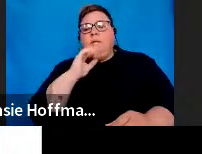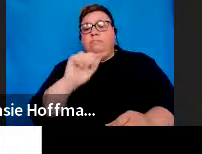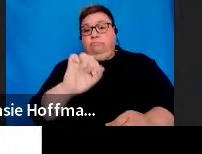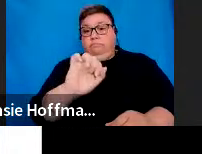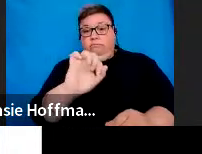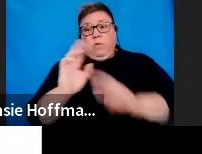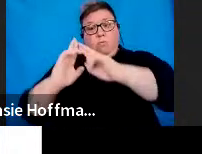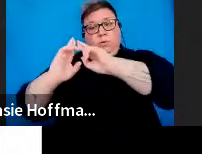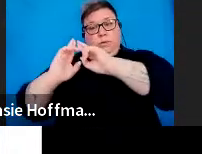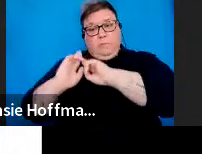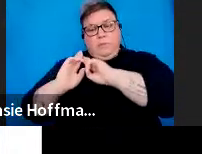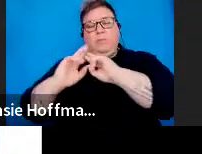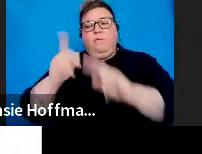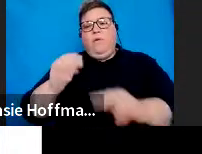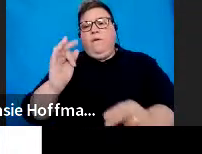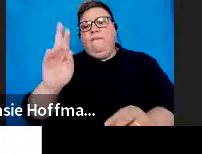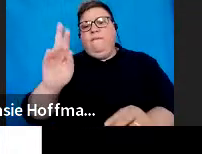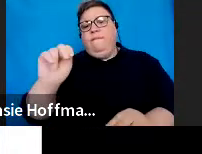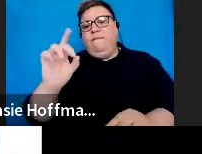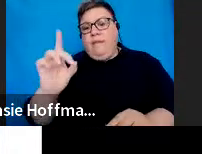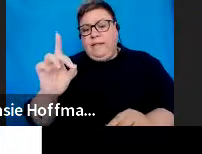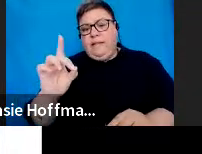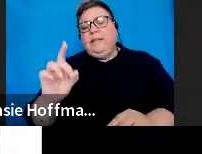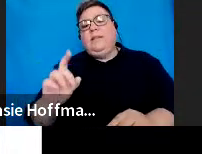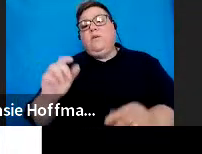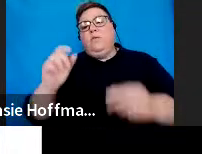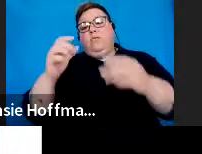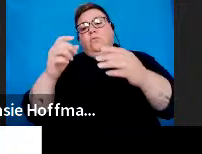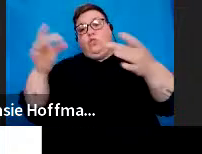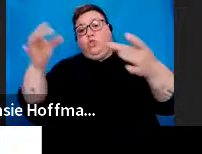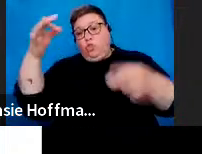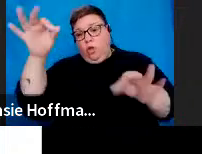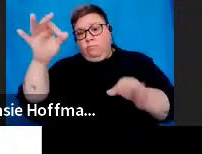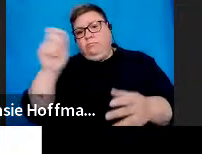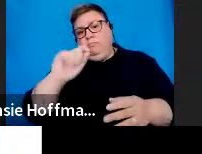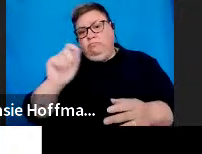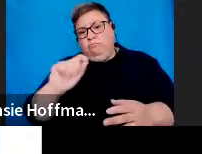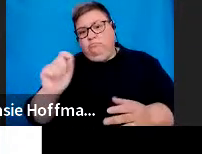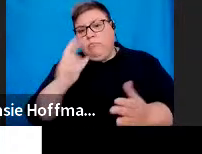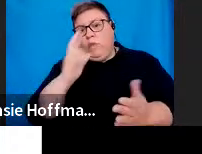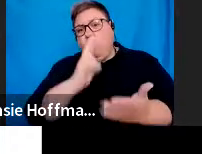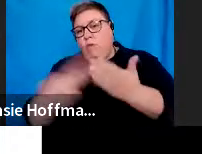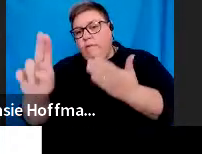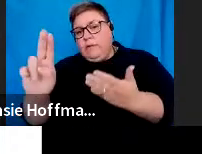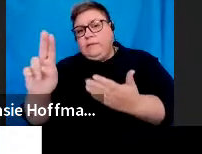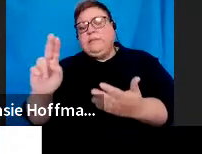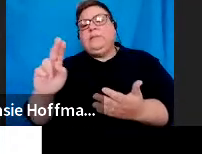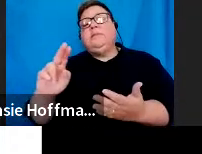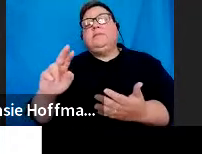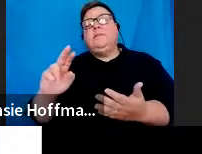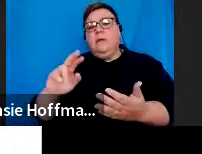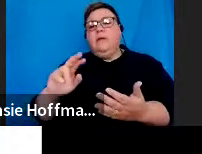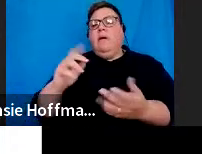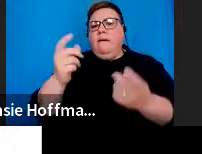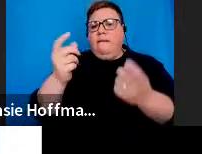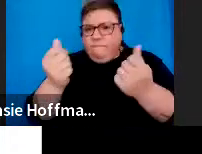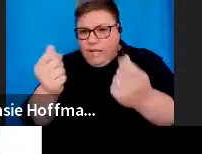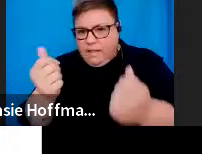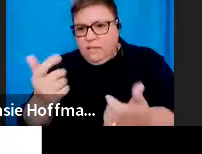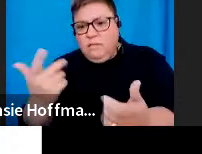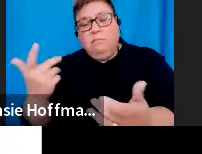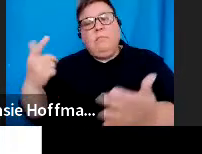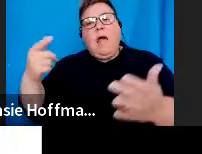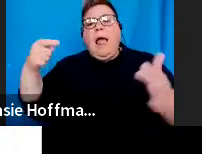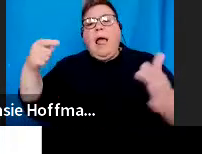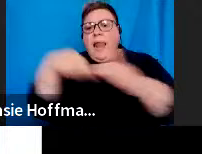for a fund according to the relevant fund documents. Reference to trustees and or a fund administrators include liquidators